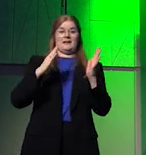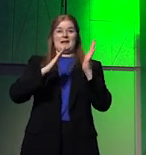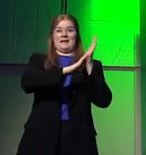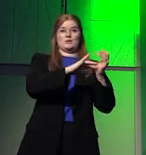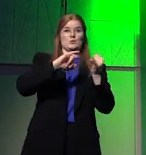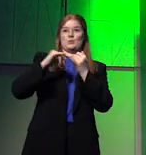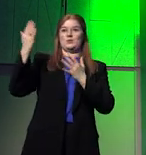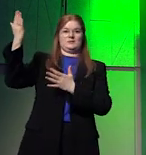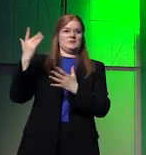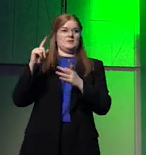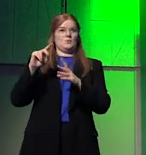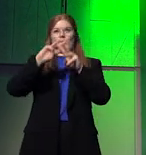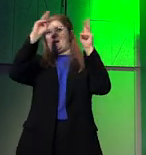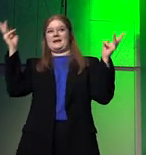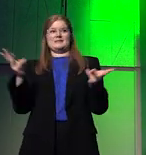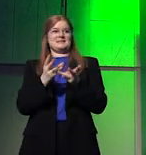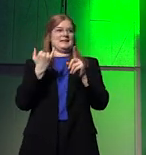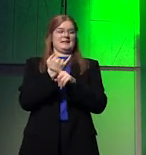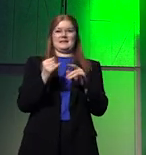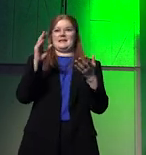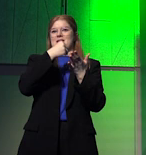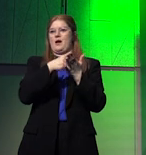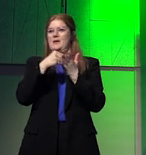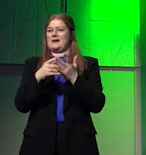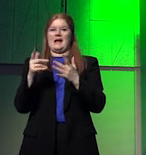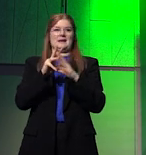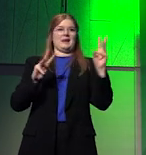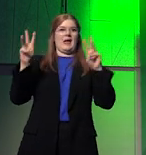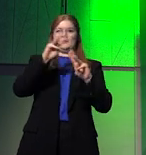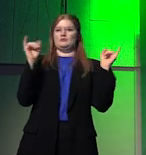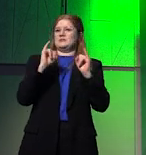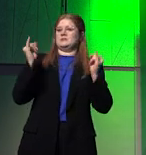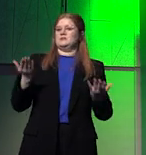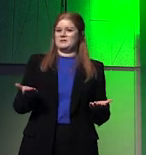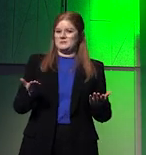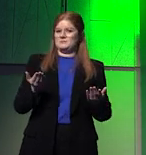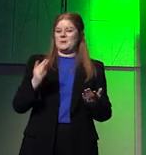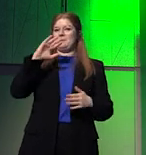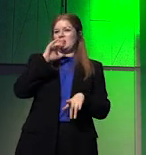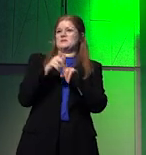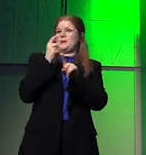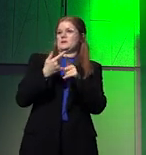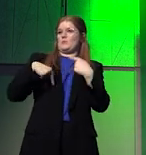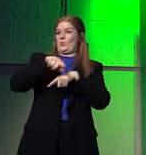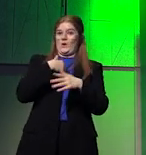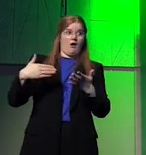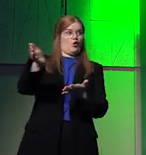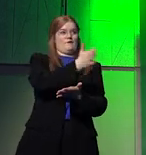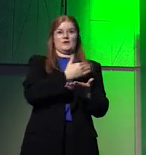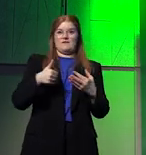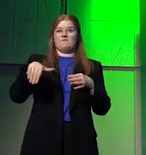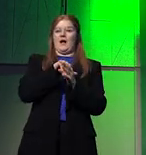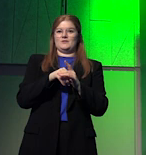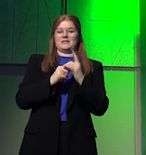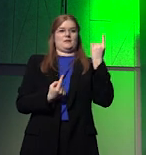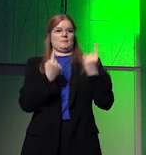background of a planet in ecological and climate overshoot. This means that essentially we are collectively involved in a